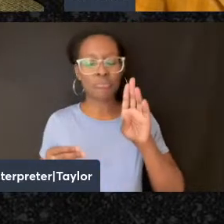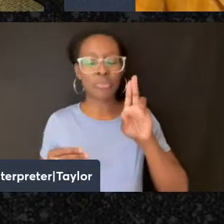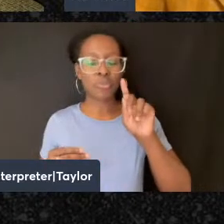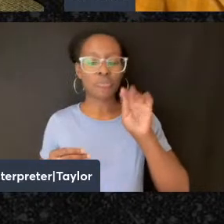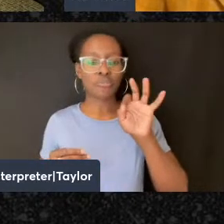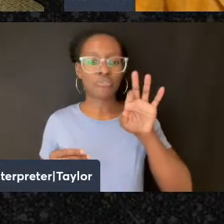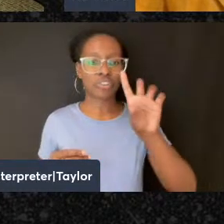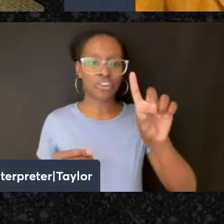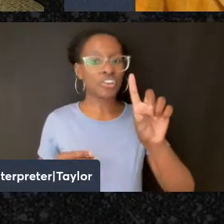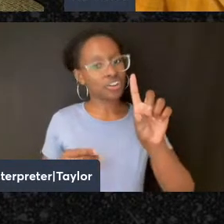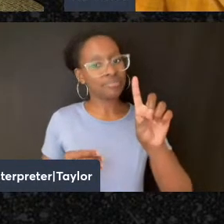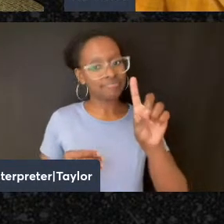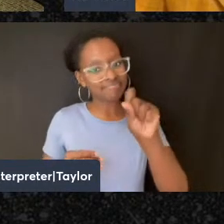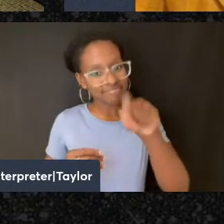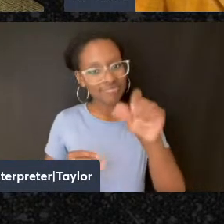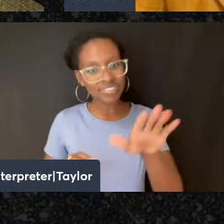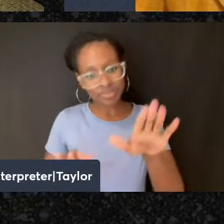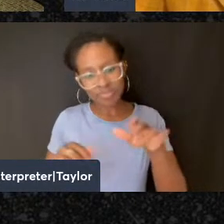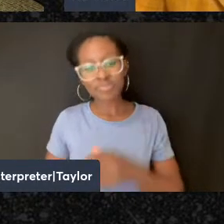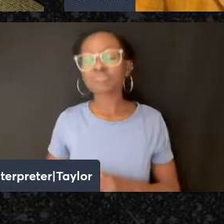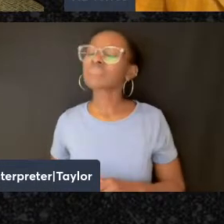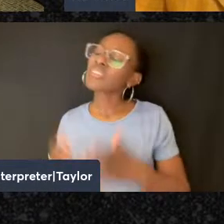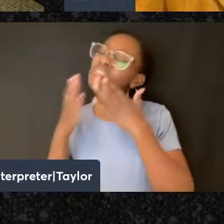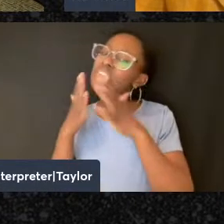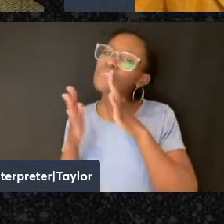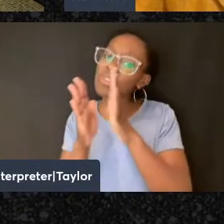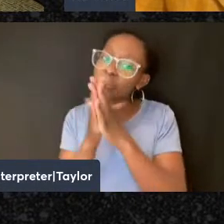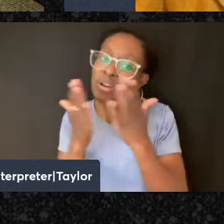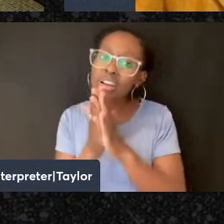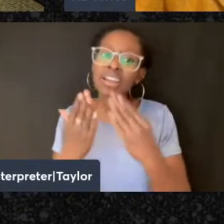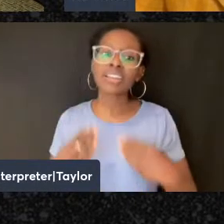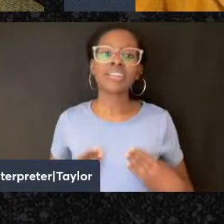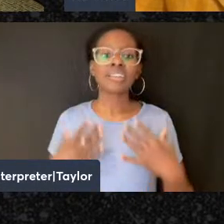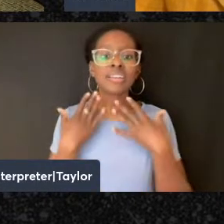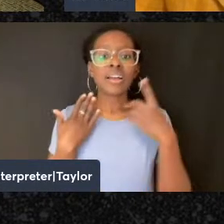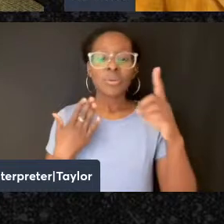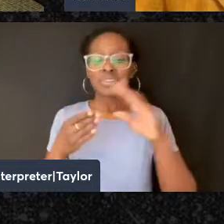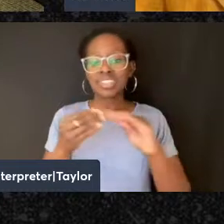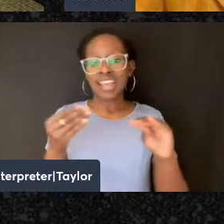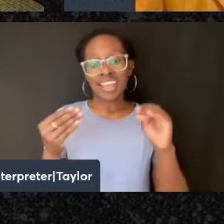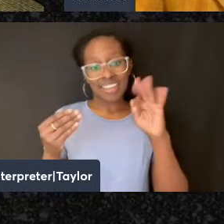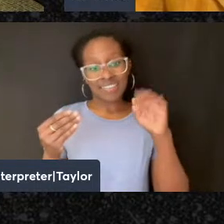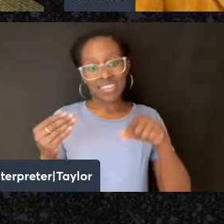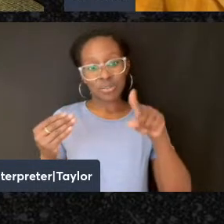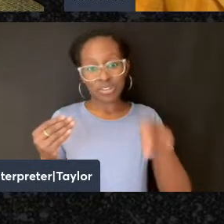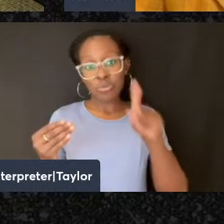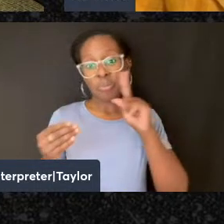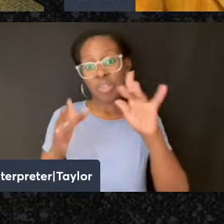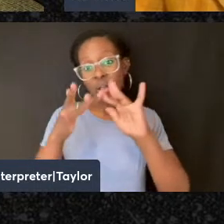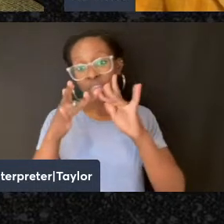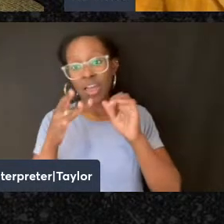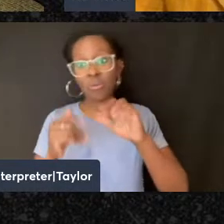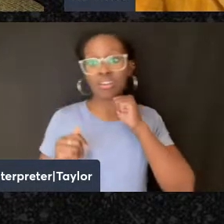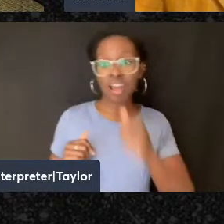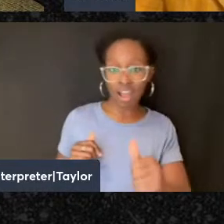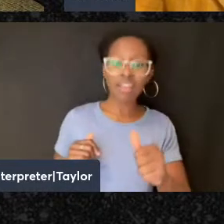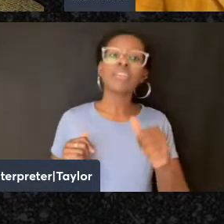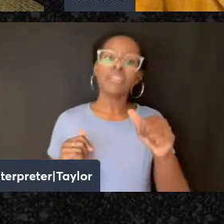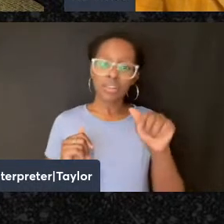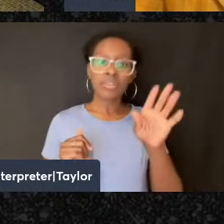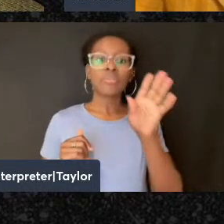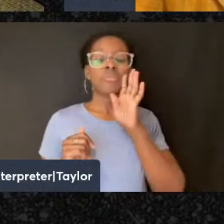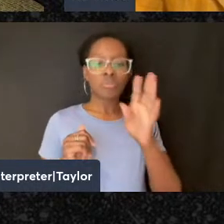thank you all for the book. I want to thank you for the inspiration. I did want to say our last question was whether this event will be online and you'll be able to find it on